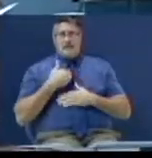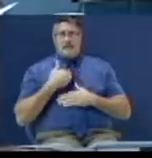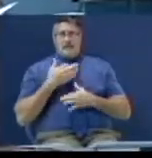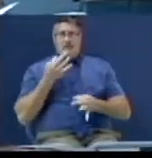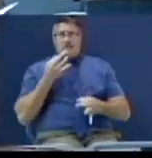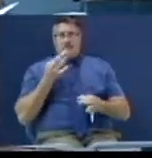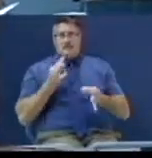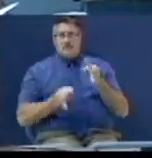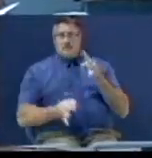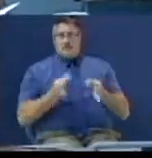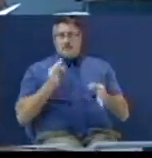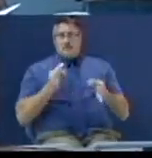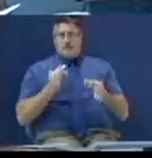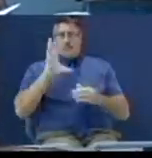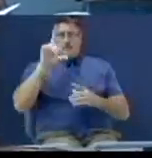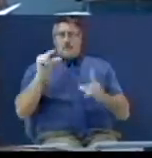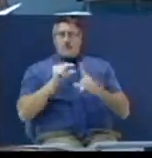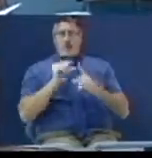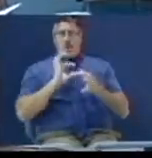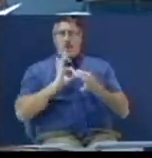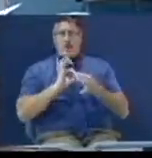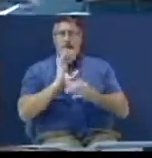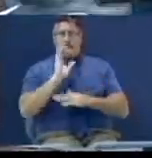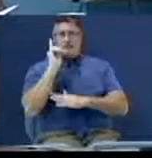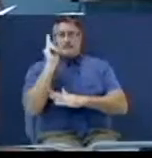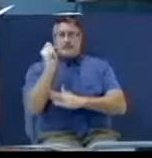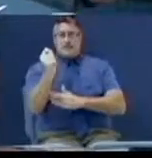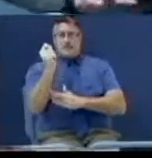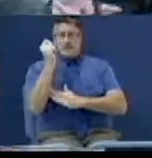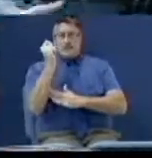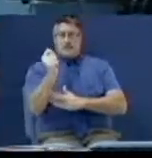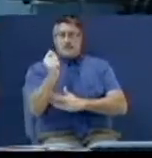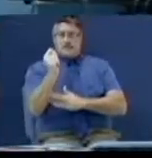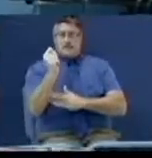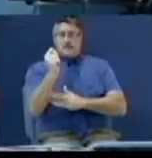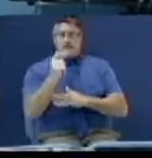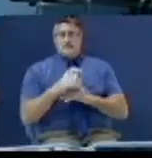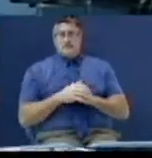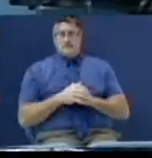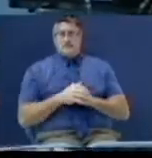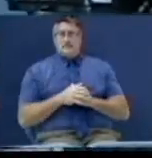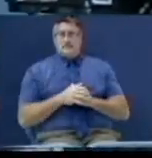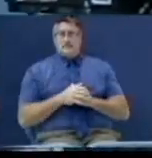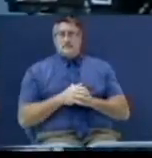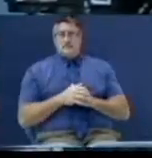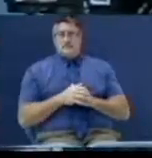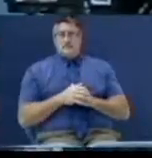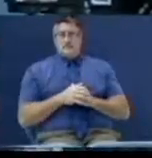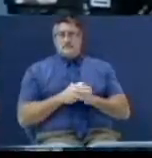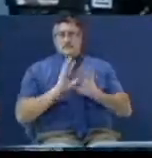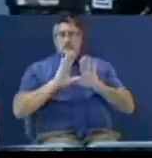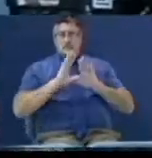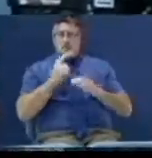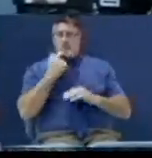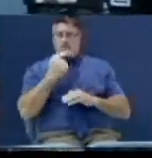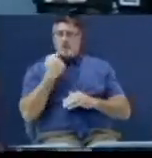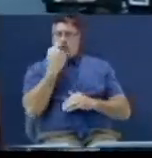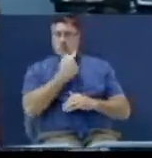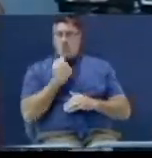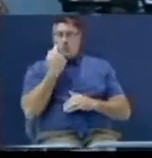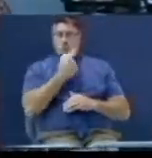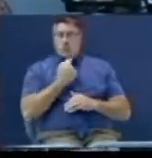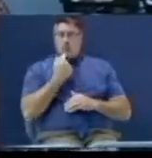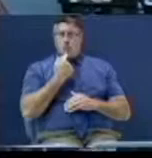by the word of their testimony. And then they loved not their life till death. Now, I want to tell you who should